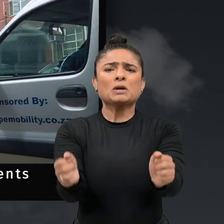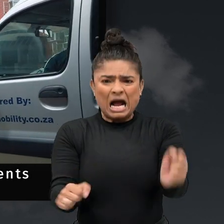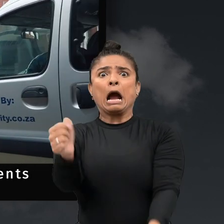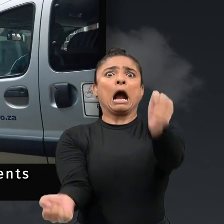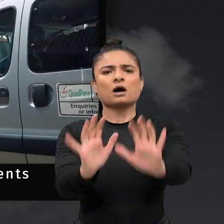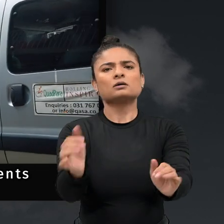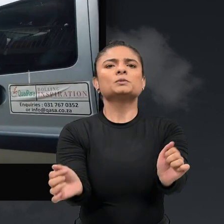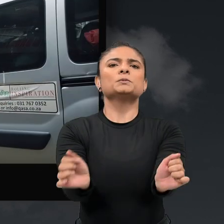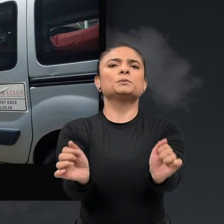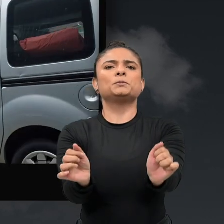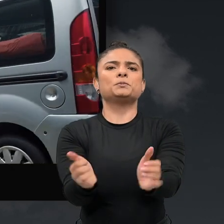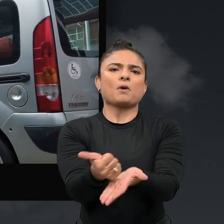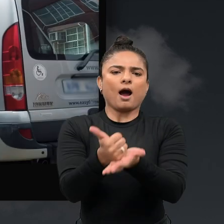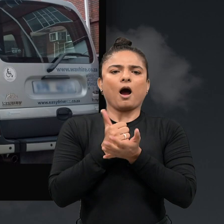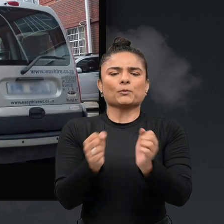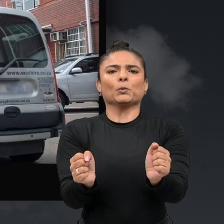arms to be able to drive.